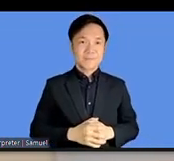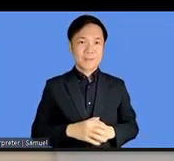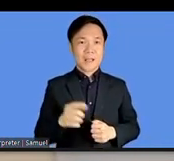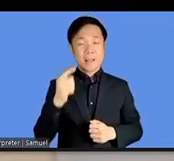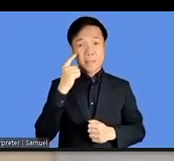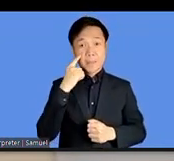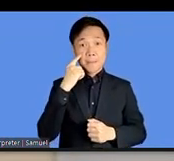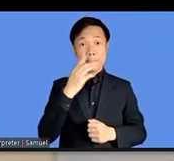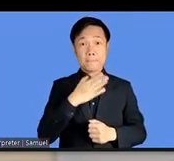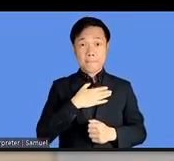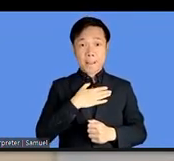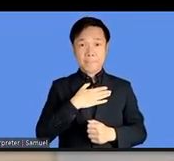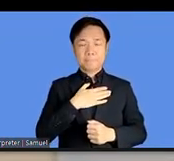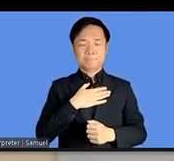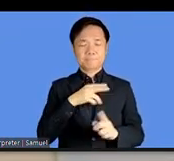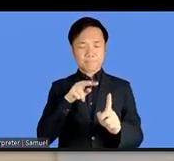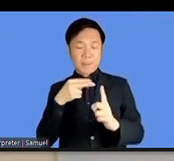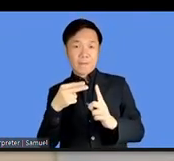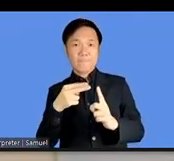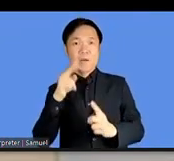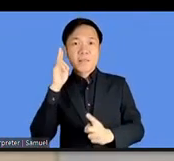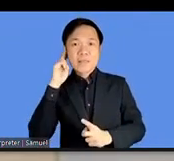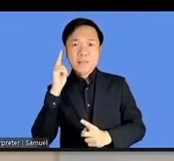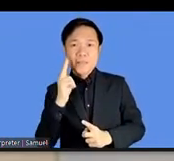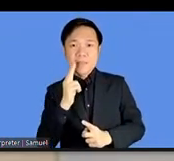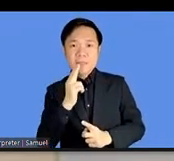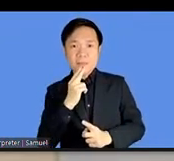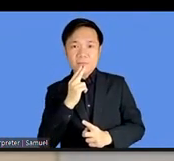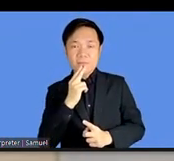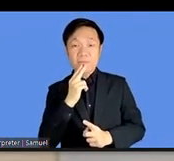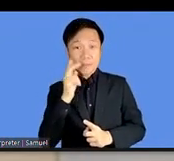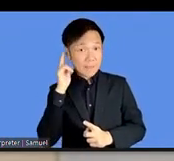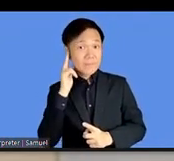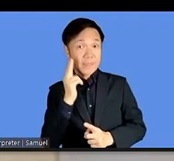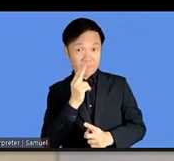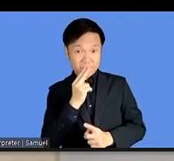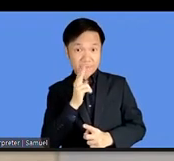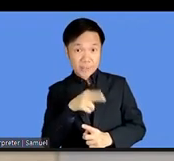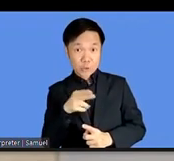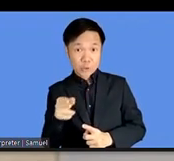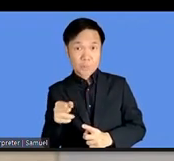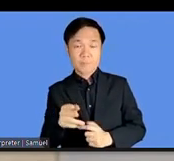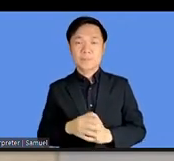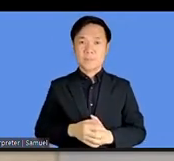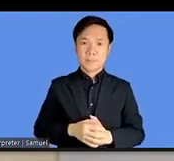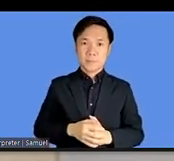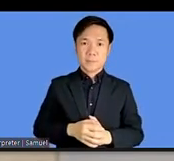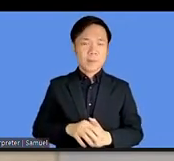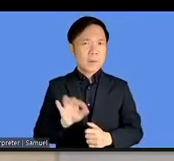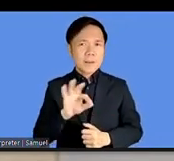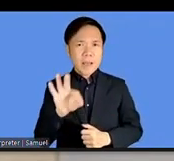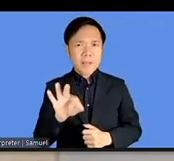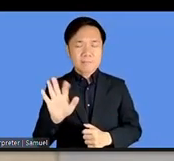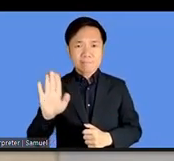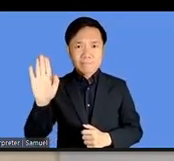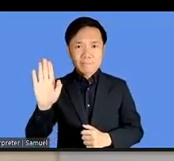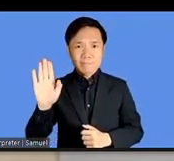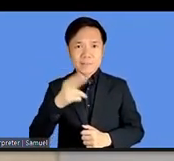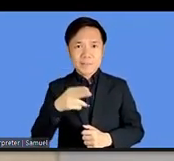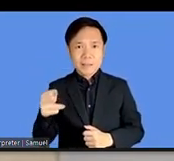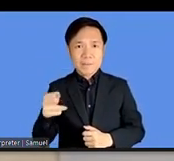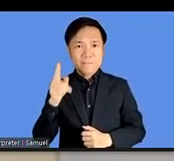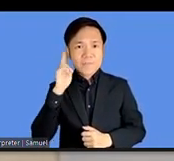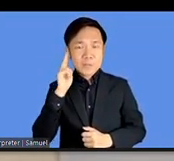people who are different hard of hearing and in general before we go to any events we really would like to know how we will be able to follow